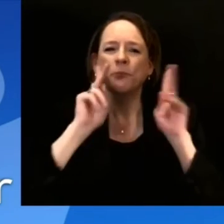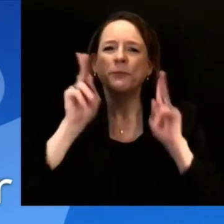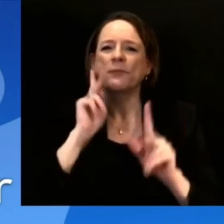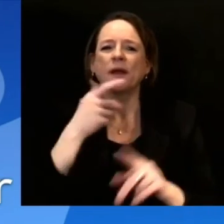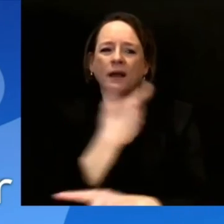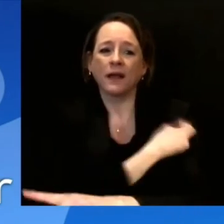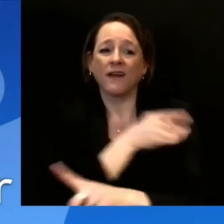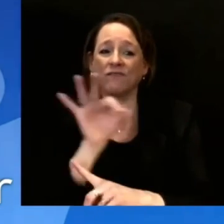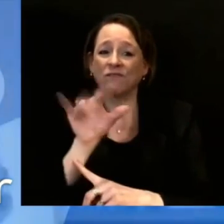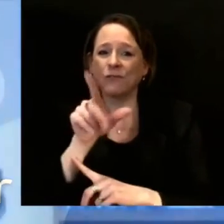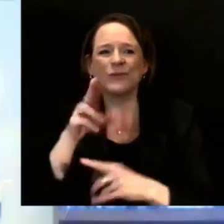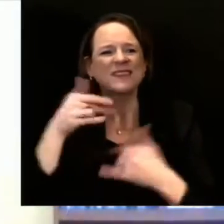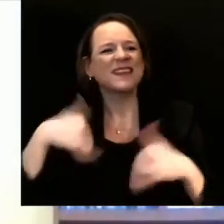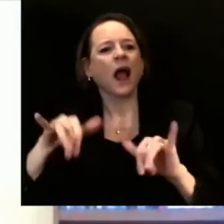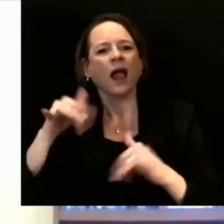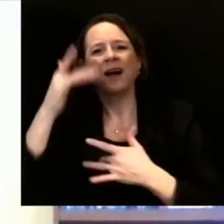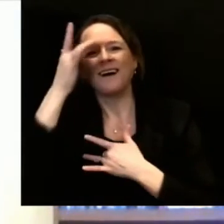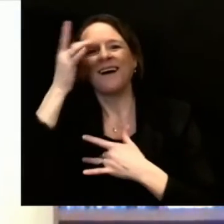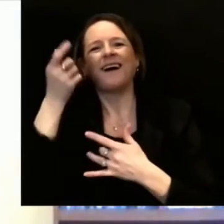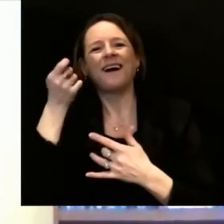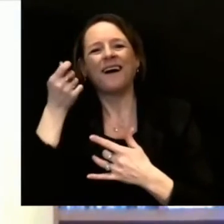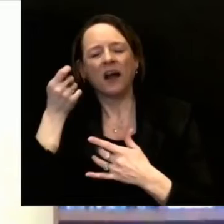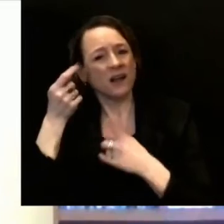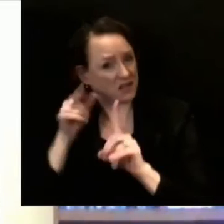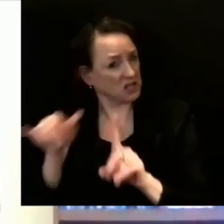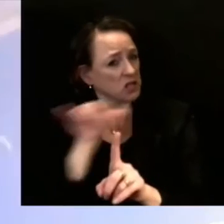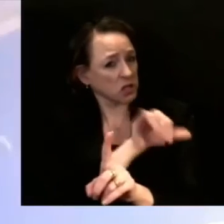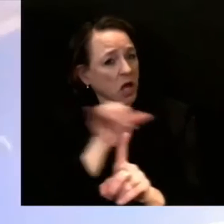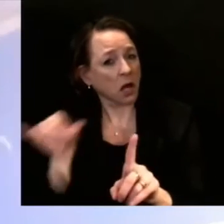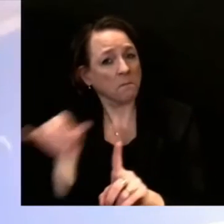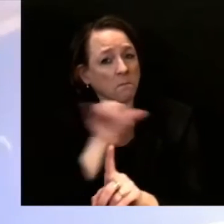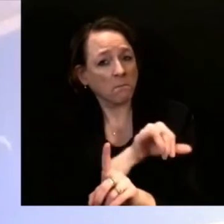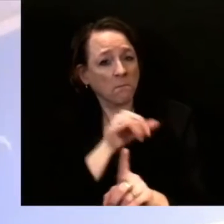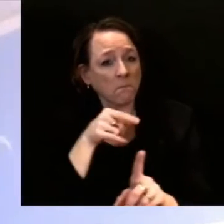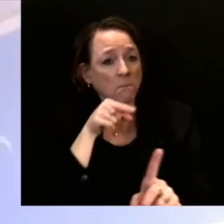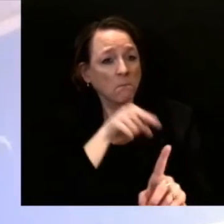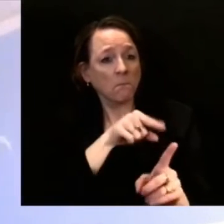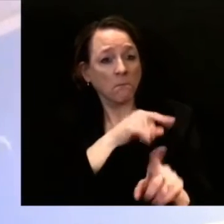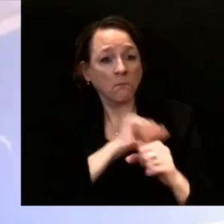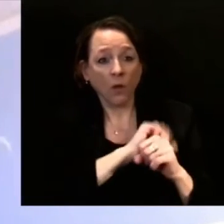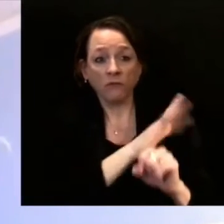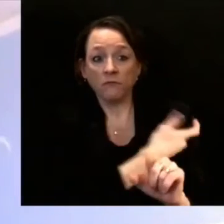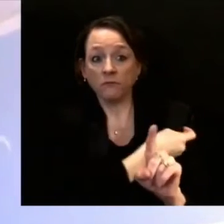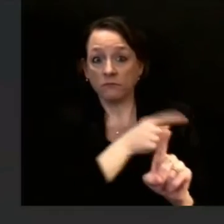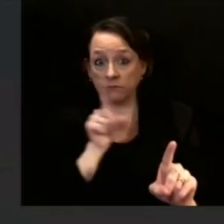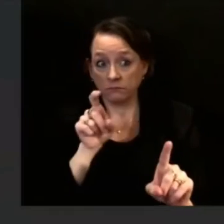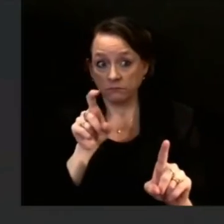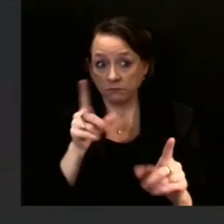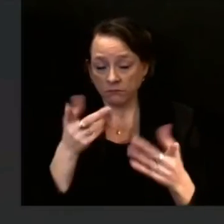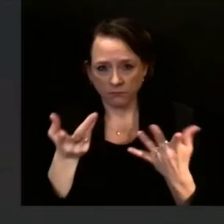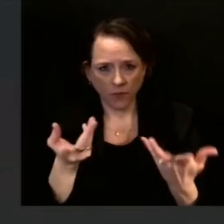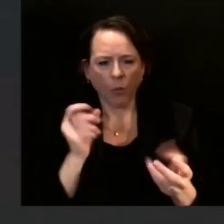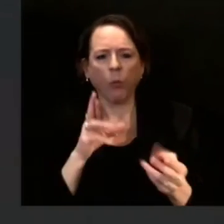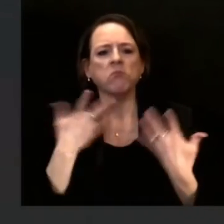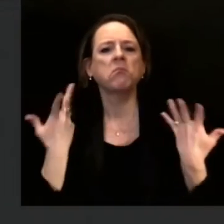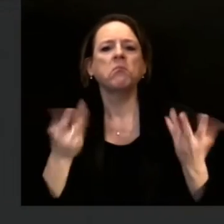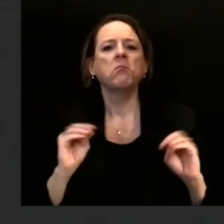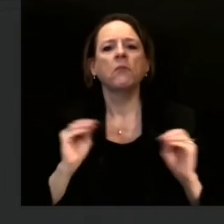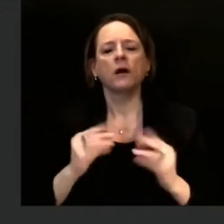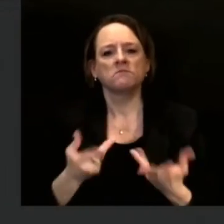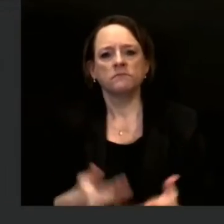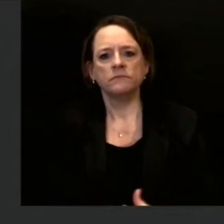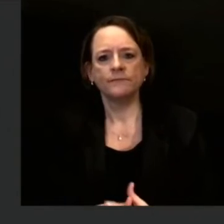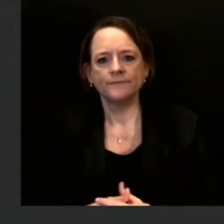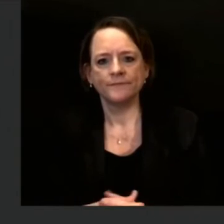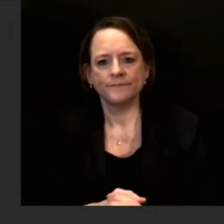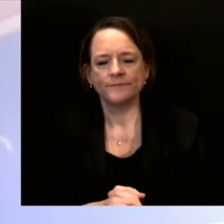Dr. Schauer. So the vaccine provides very good protection, but nothing in life